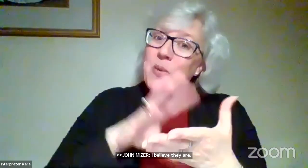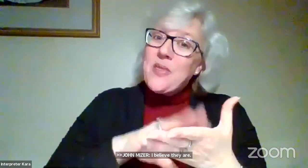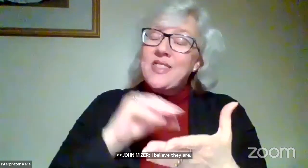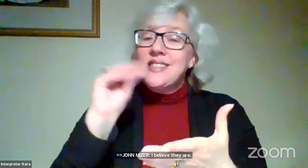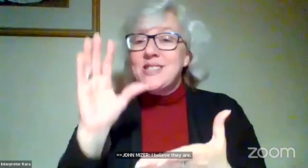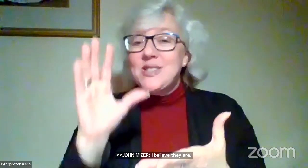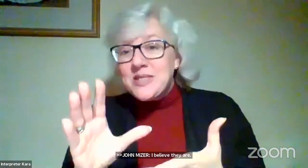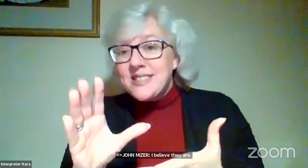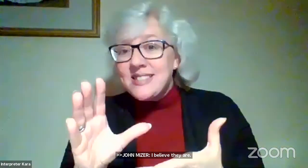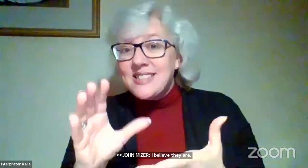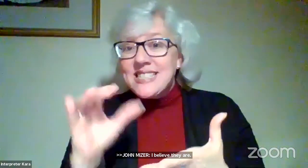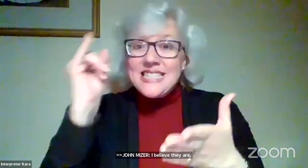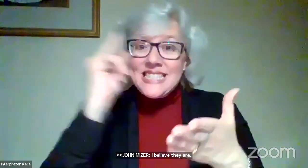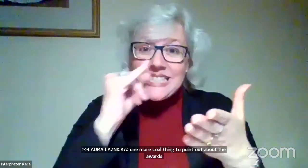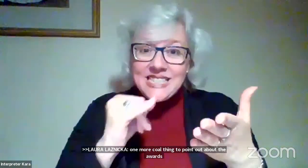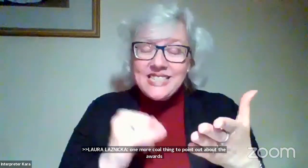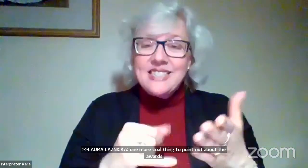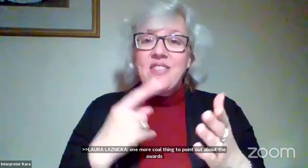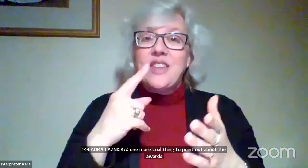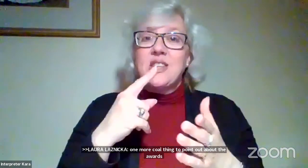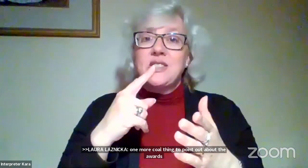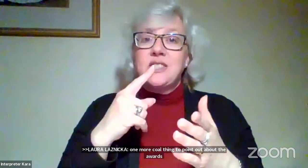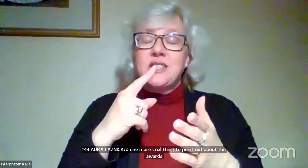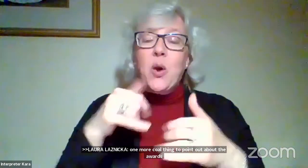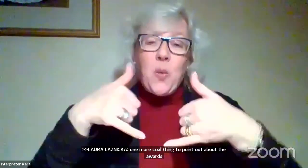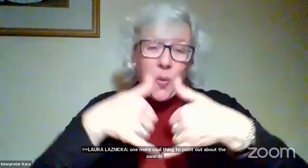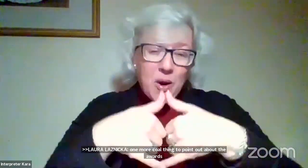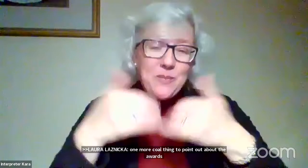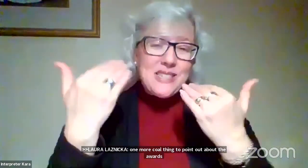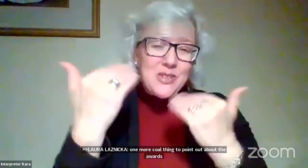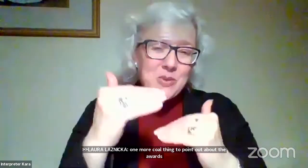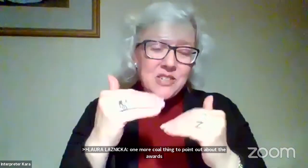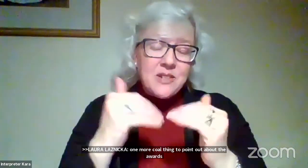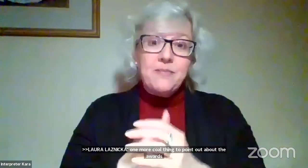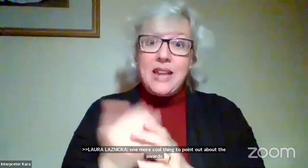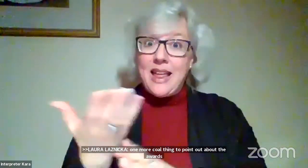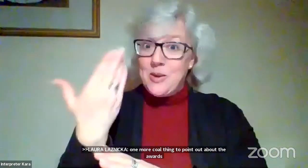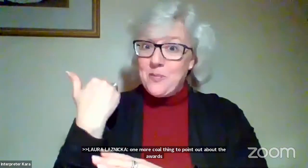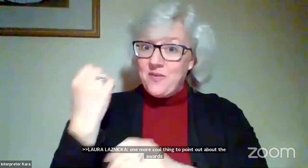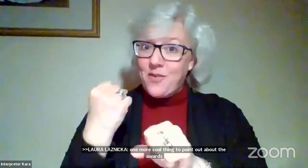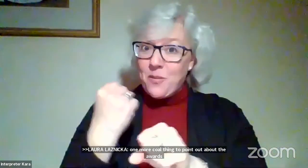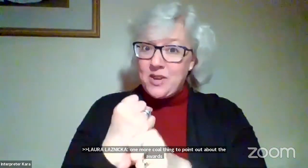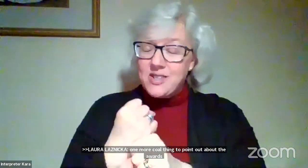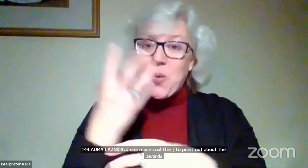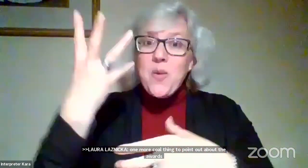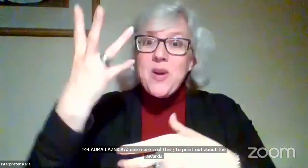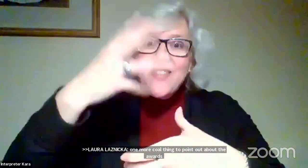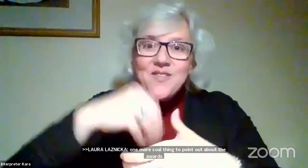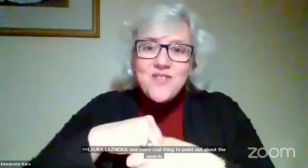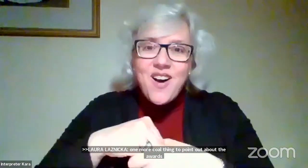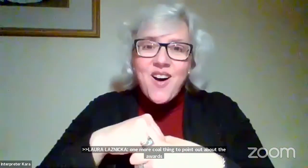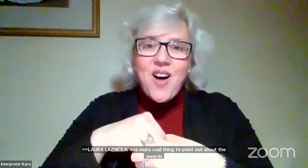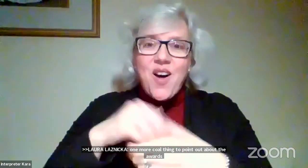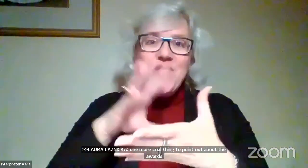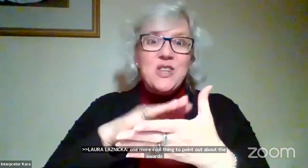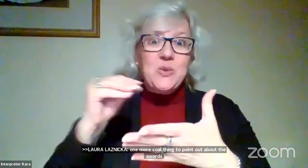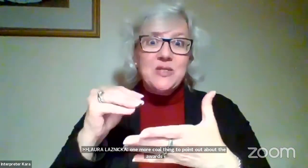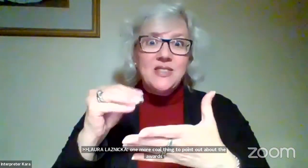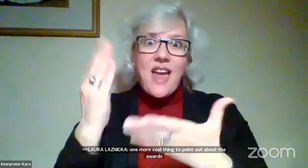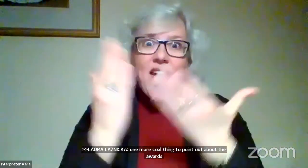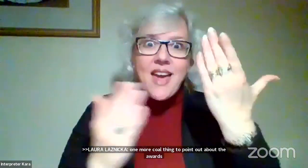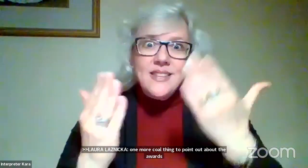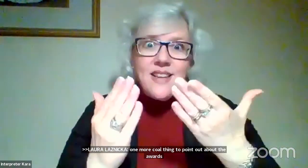etching the awards this year because of COVID restrictions. In past years we've involved the students with hands on